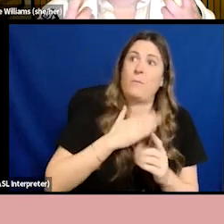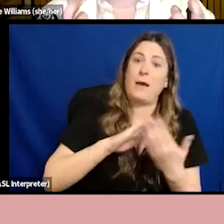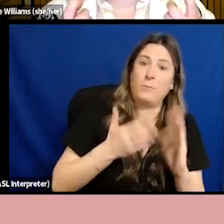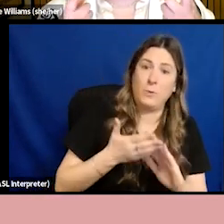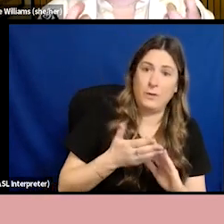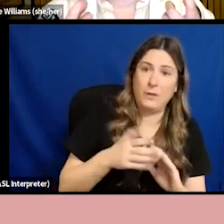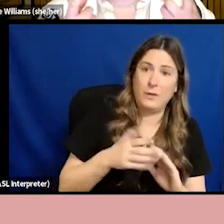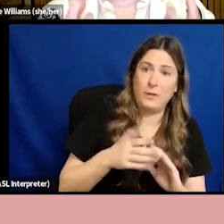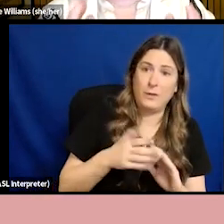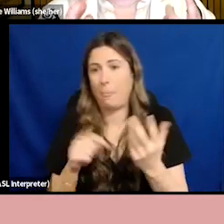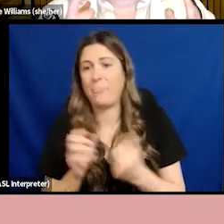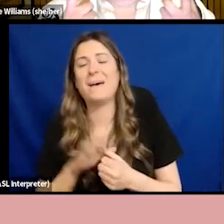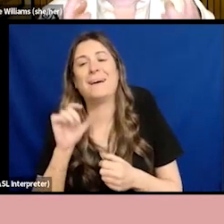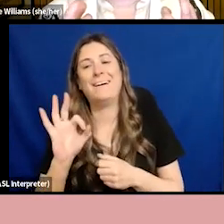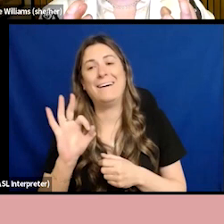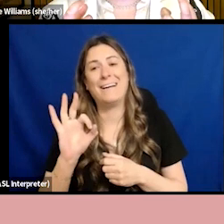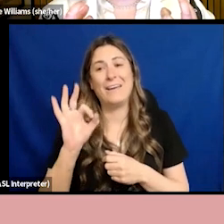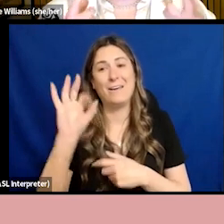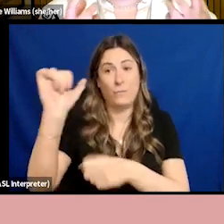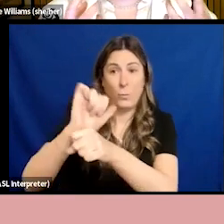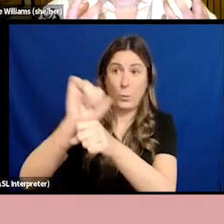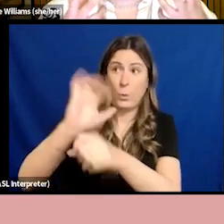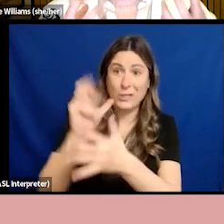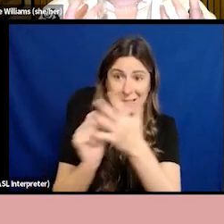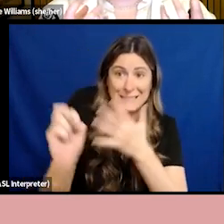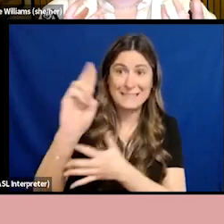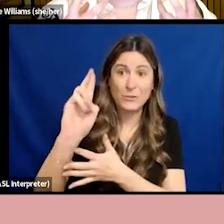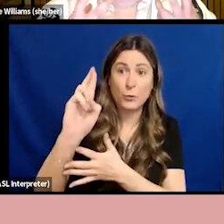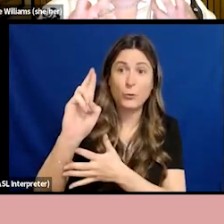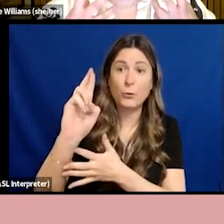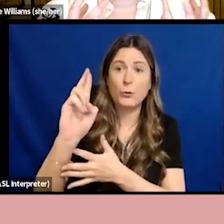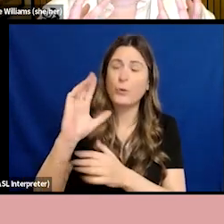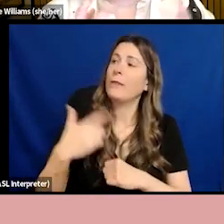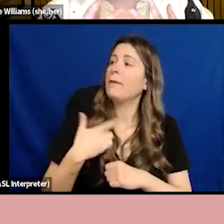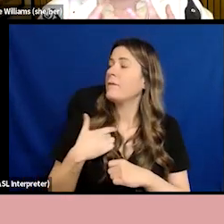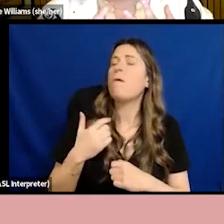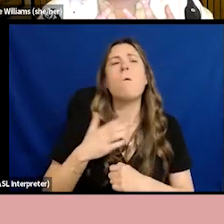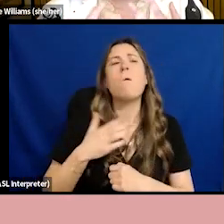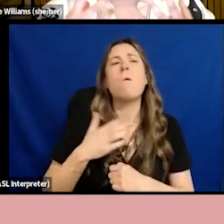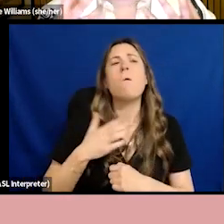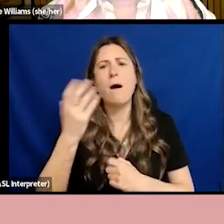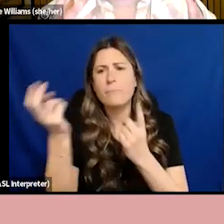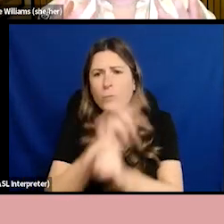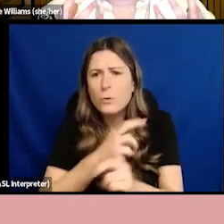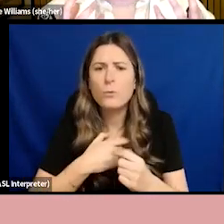freer to use their voices, they feel more empowered, they feel the value that their diversity of lived experience